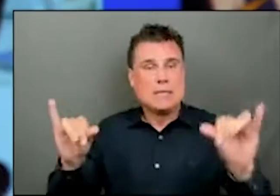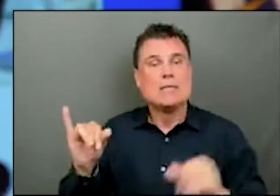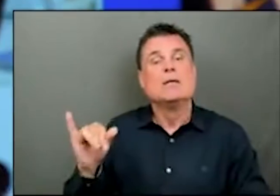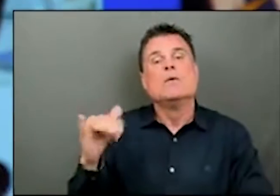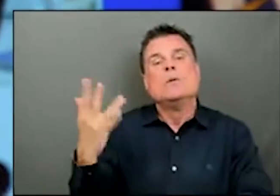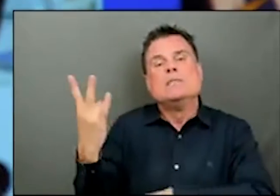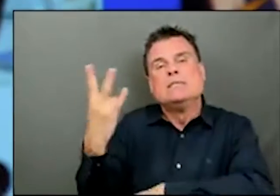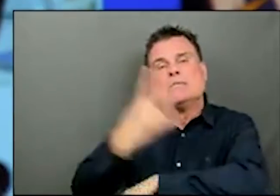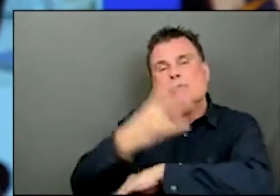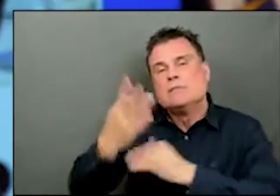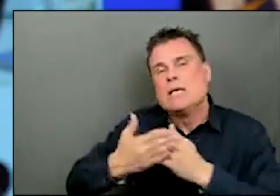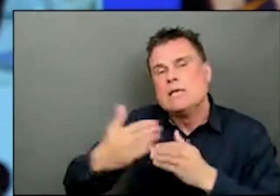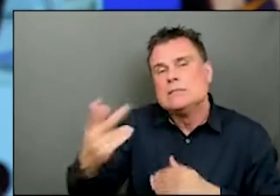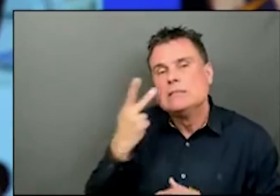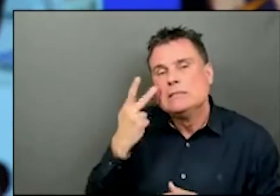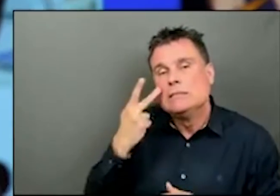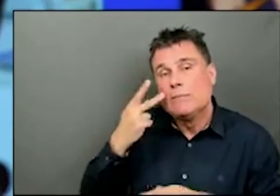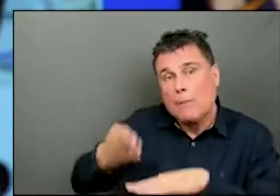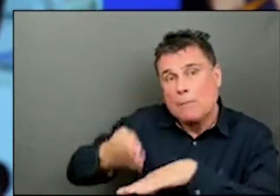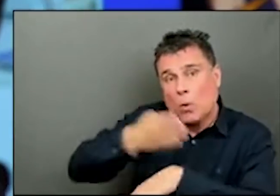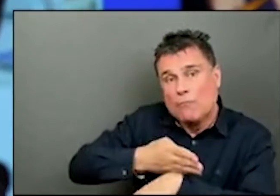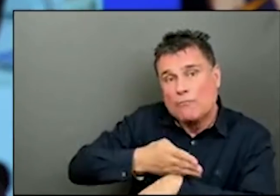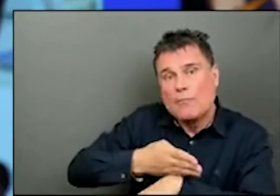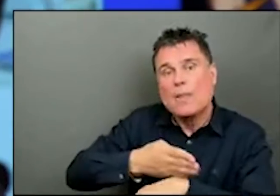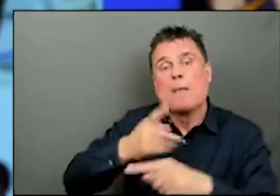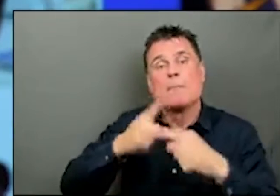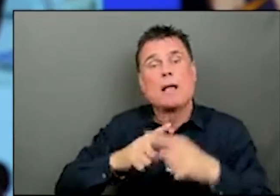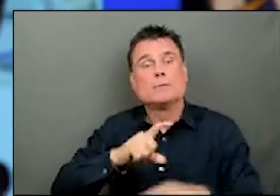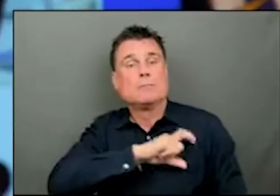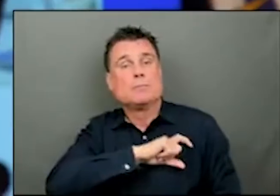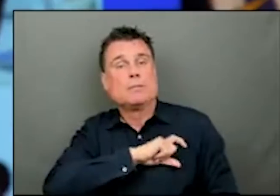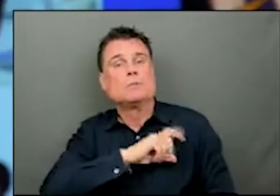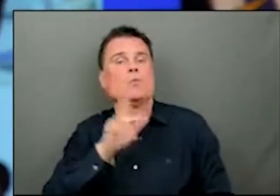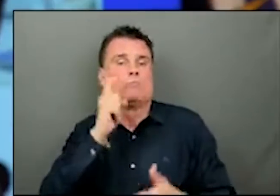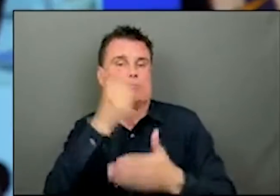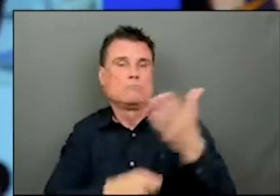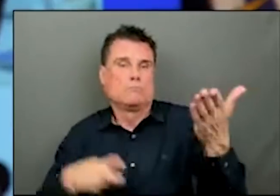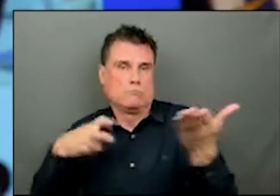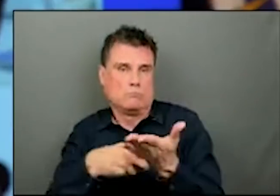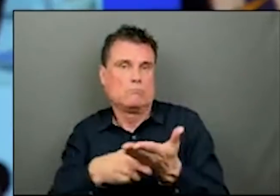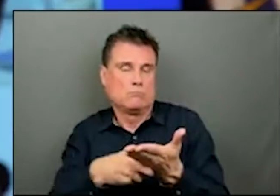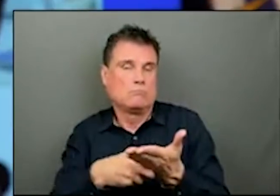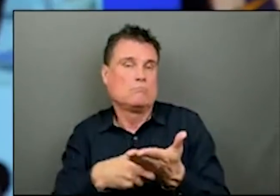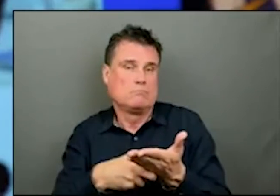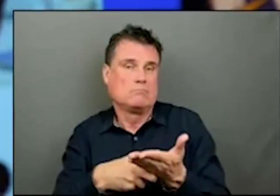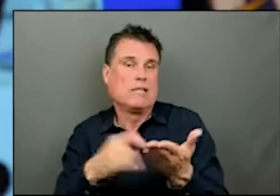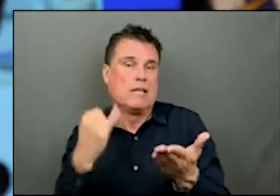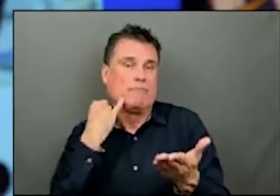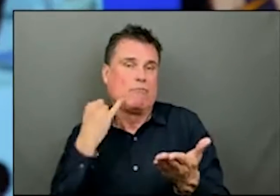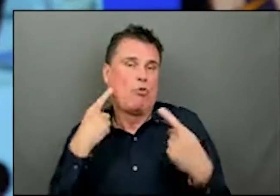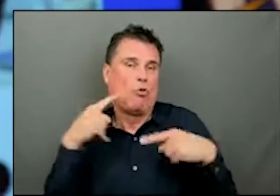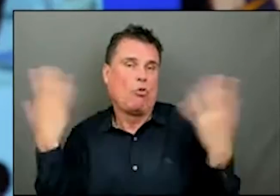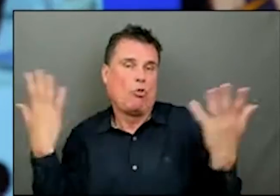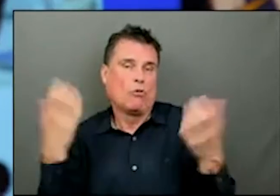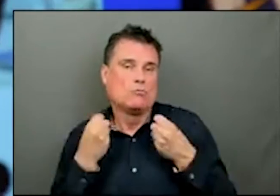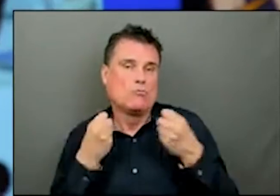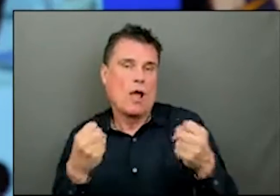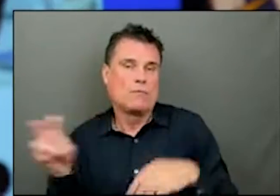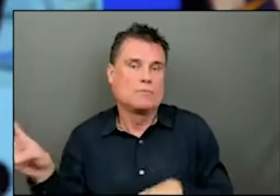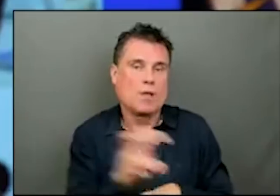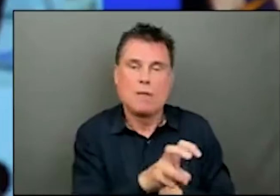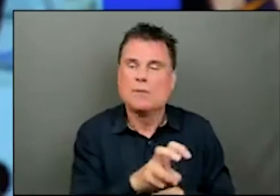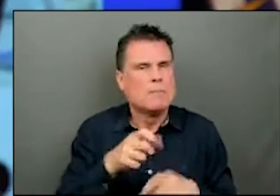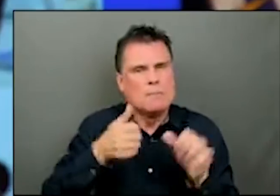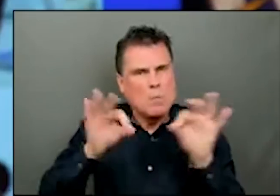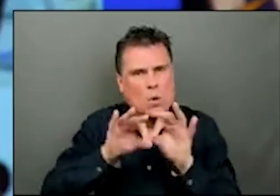the focus on enforcement to come later in the week. Making the case that it's important for people to stay local has worked this week,